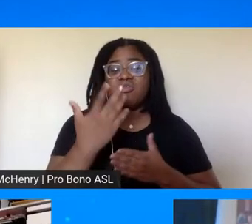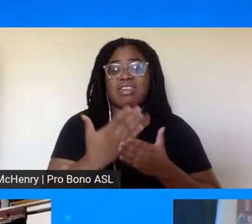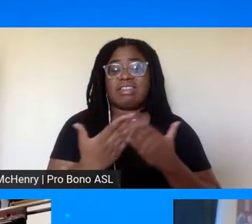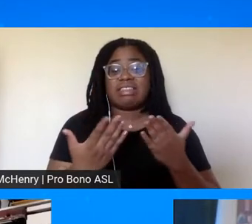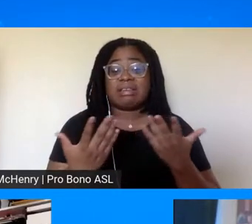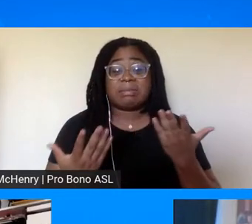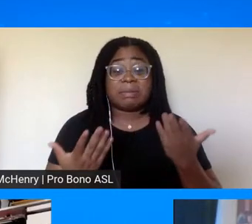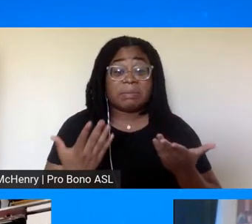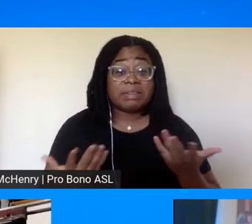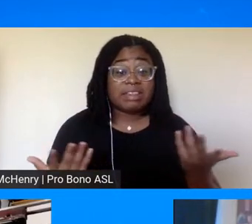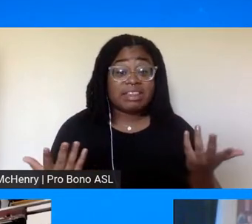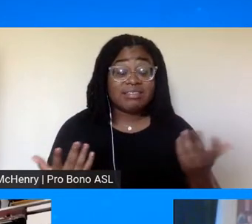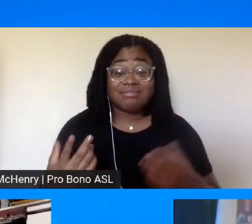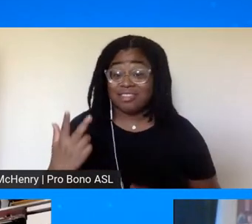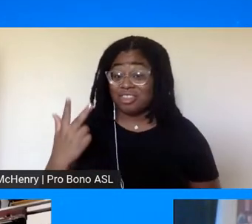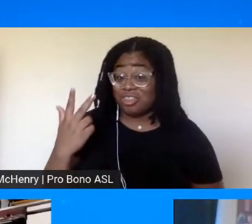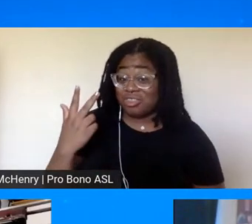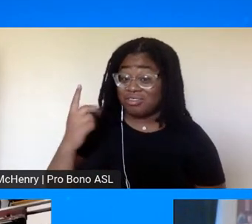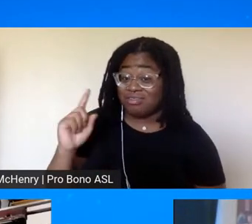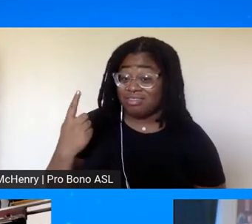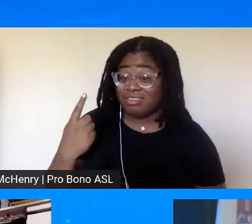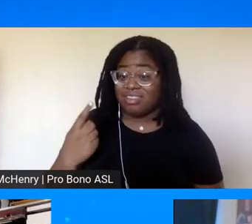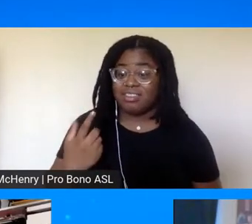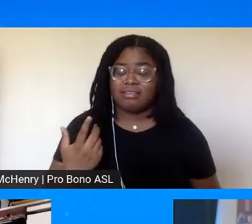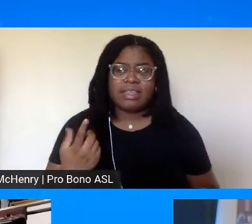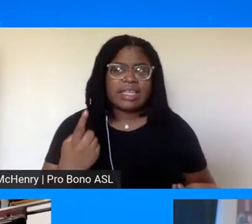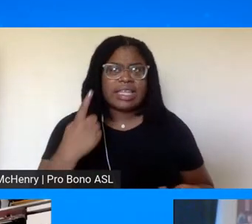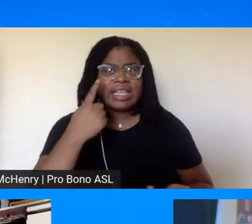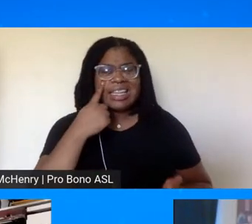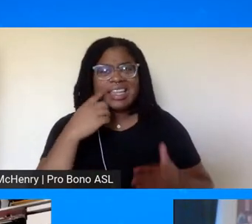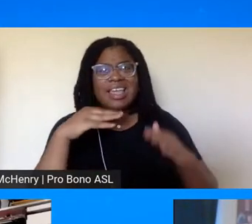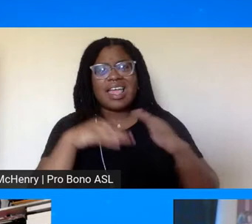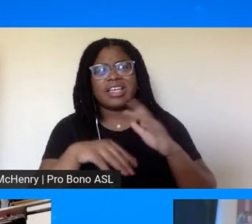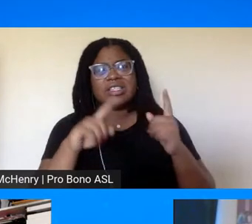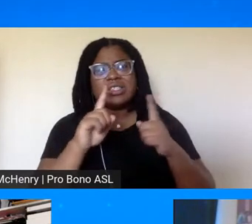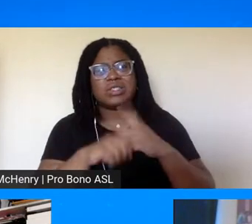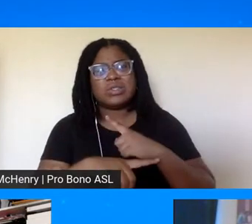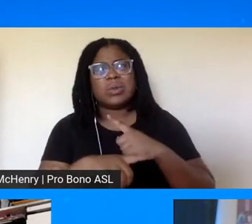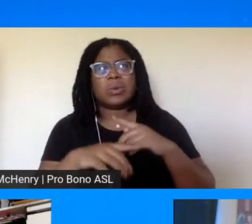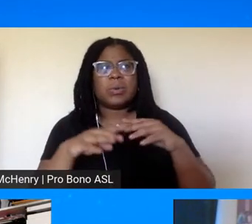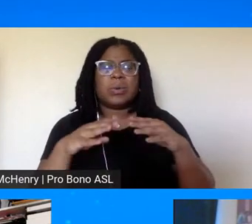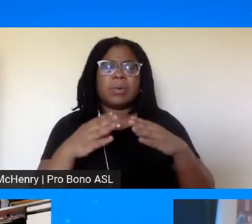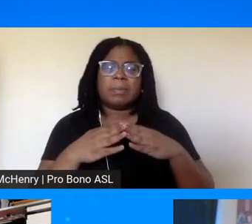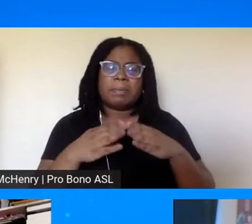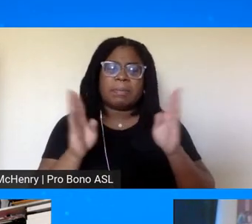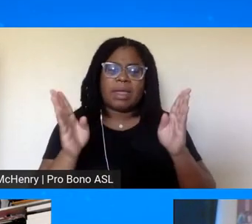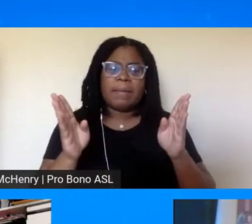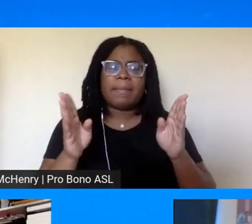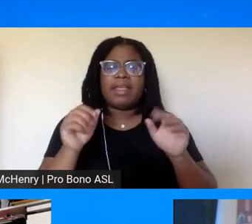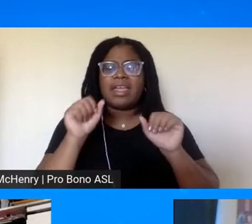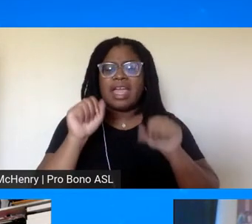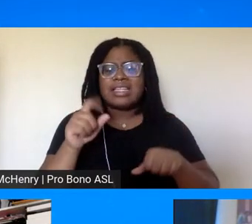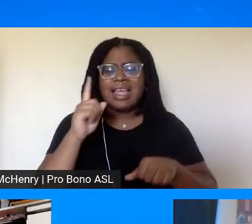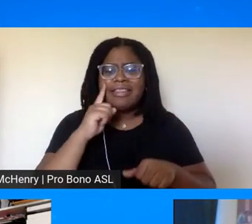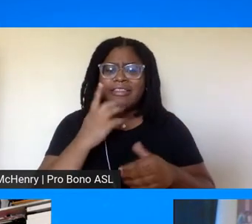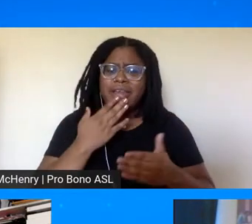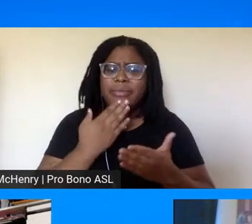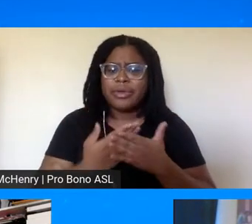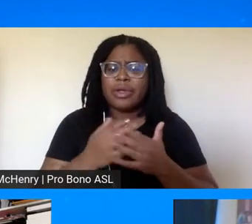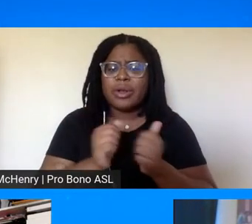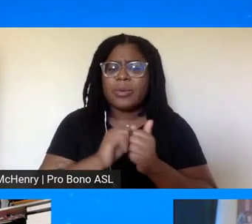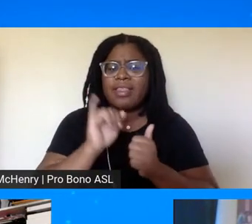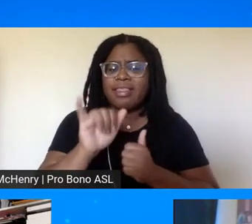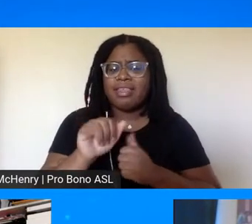well access to public accommodations i think we've done pretty well yeah pretty well with that